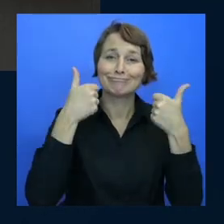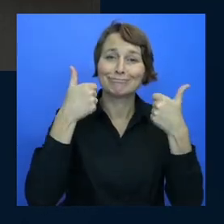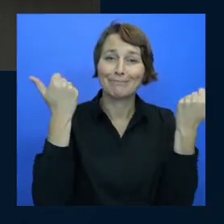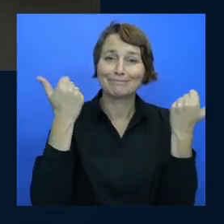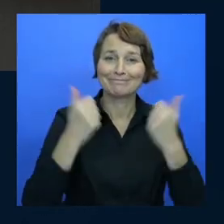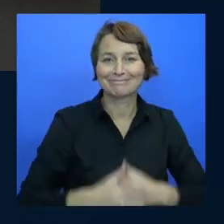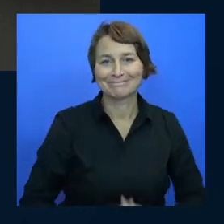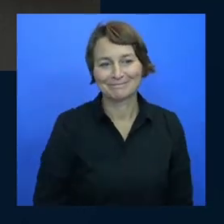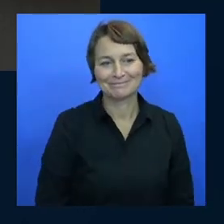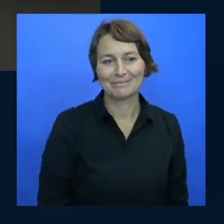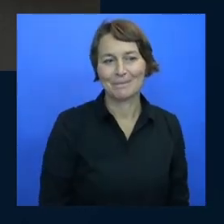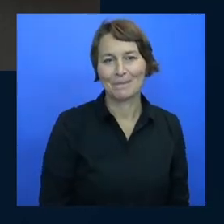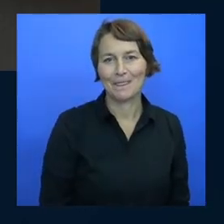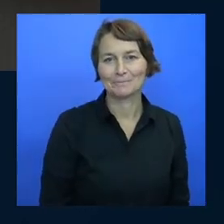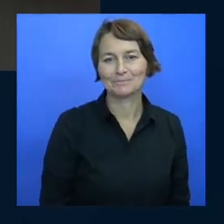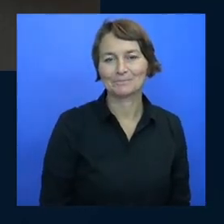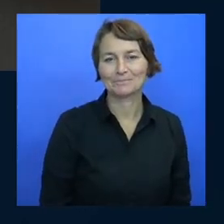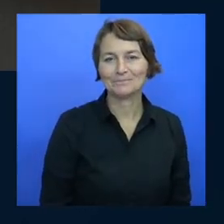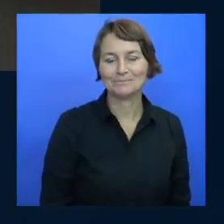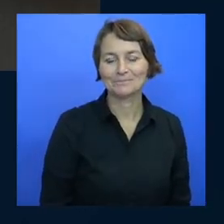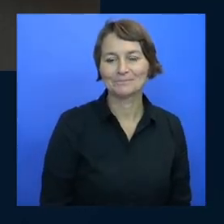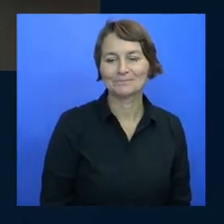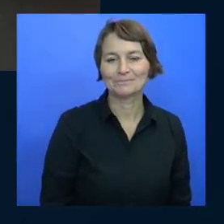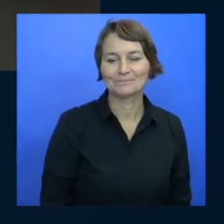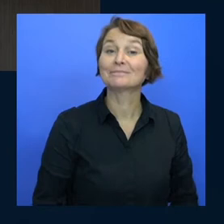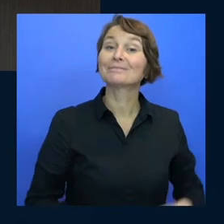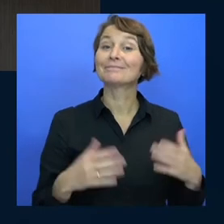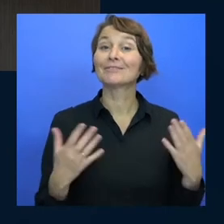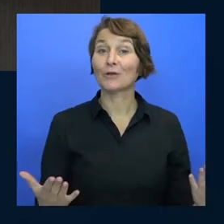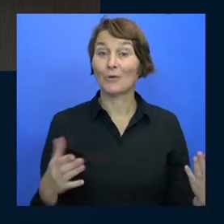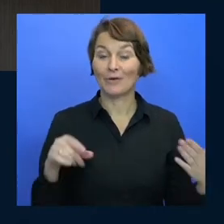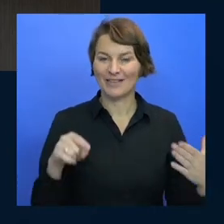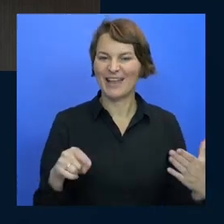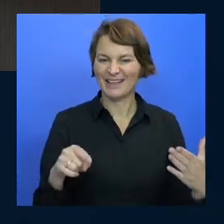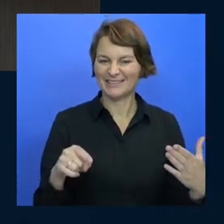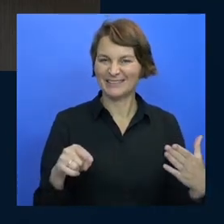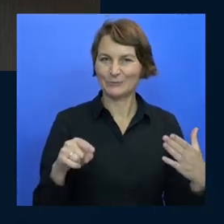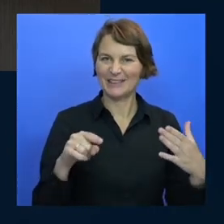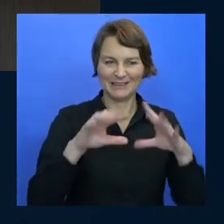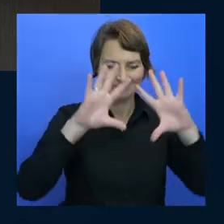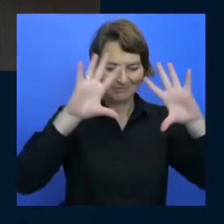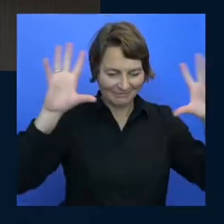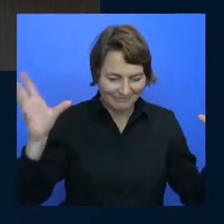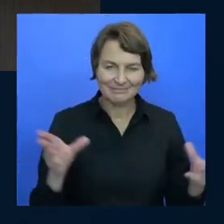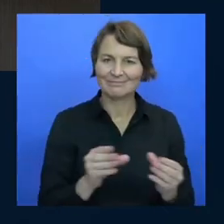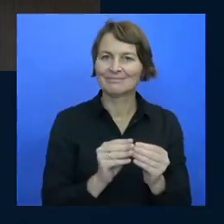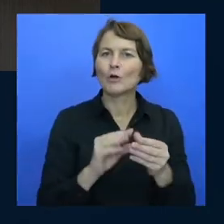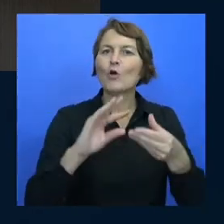okay so so far that was the culmination of problem solving